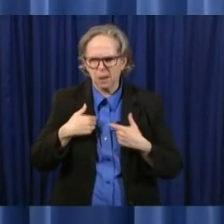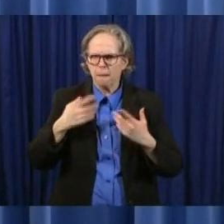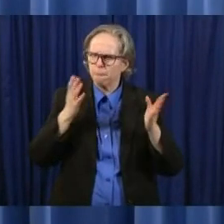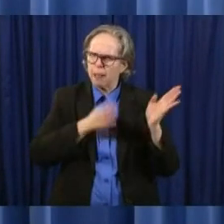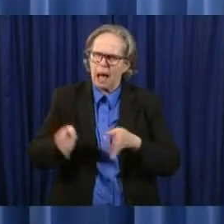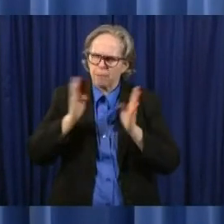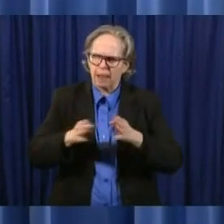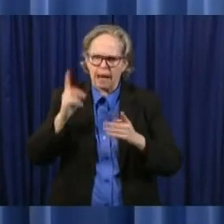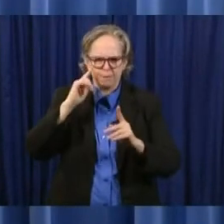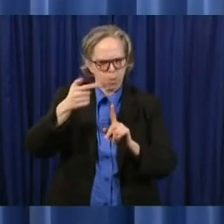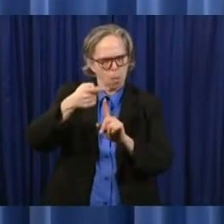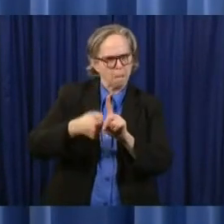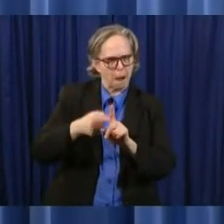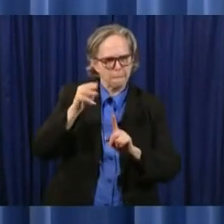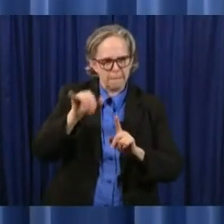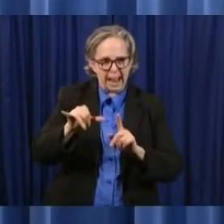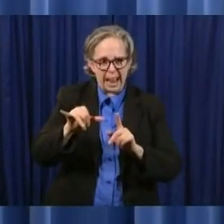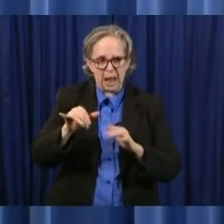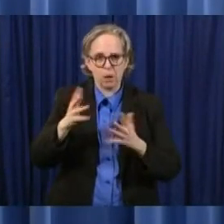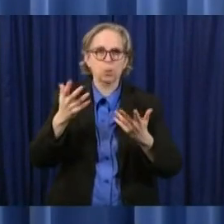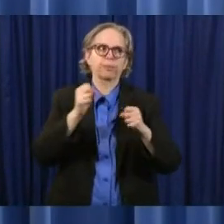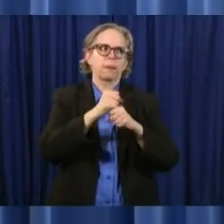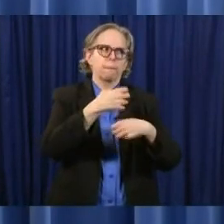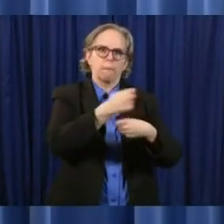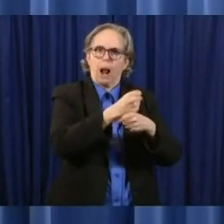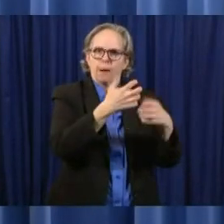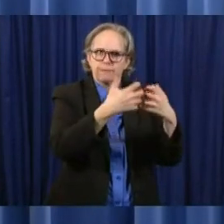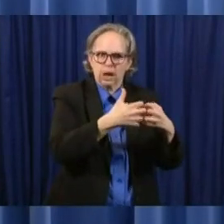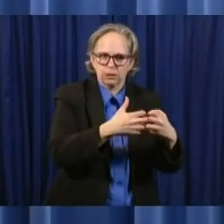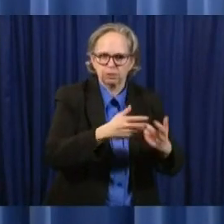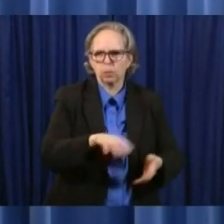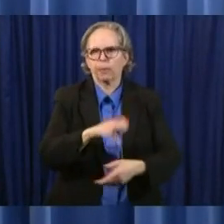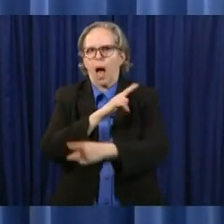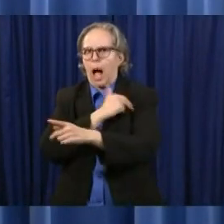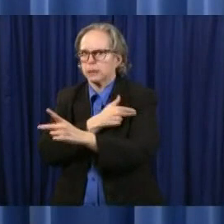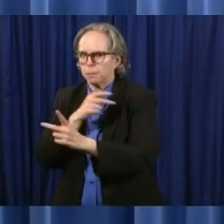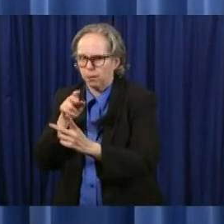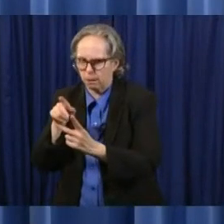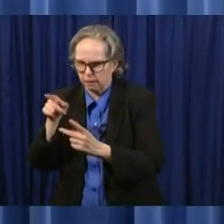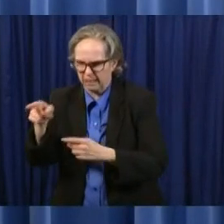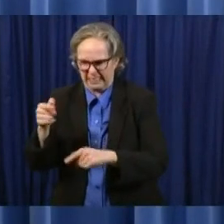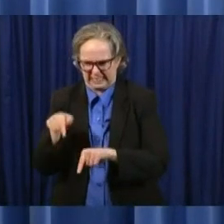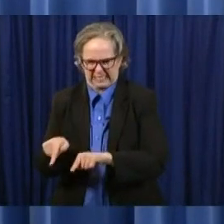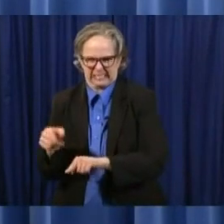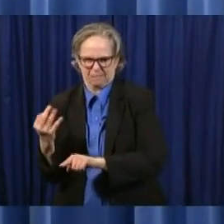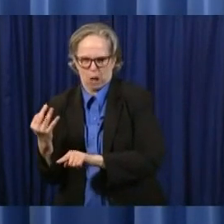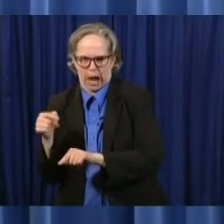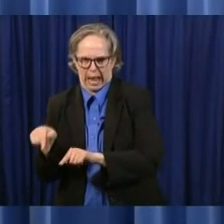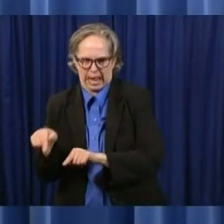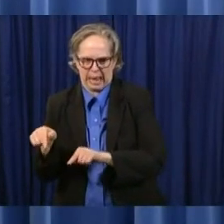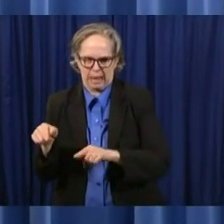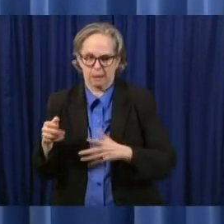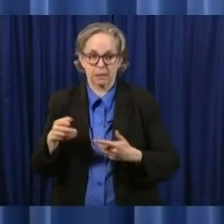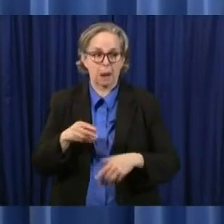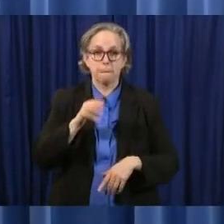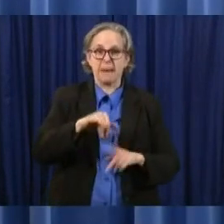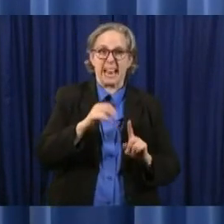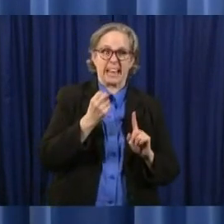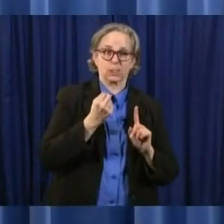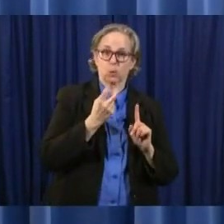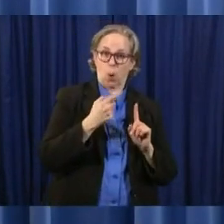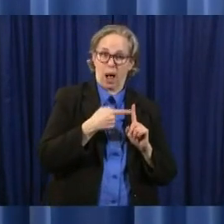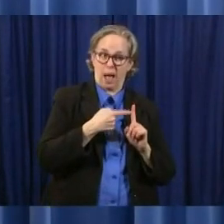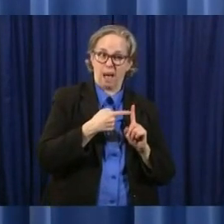manufacturing uh we're going to the hospitals on on friday um on on the 12th of may we're going going with